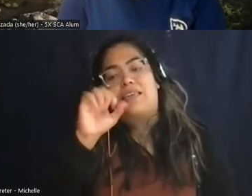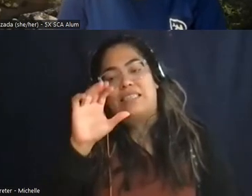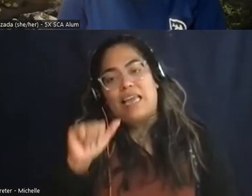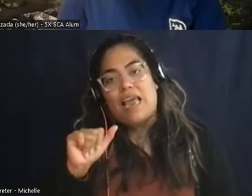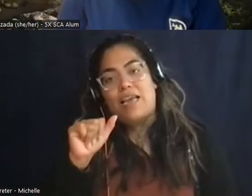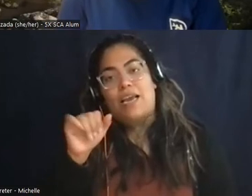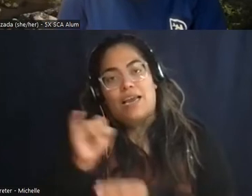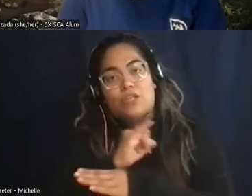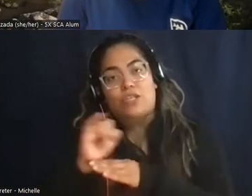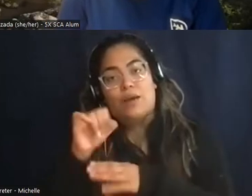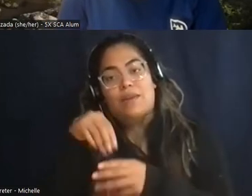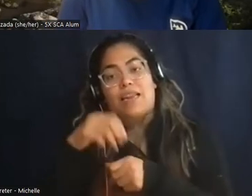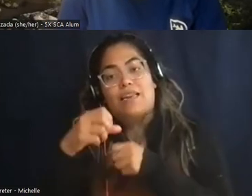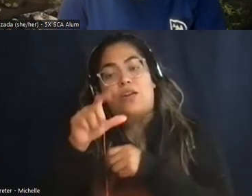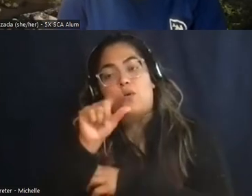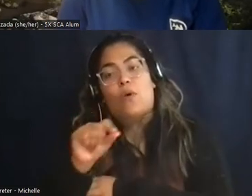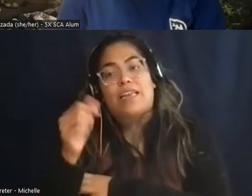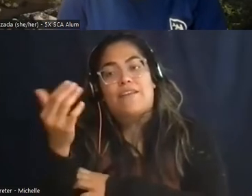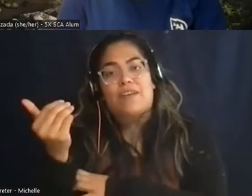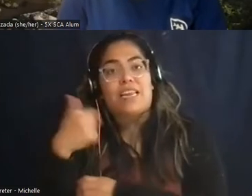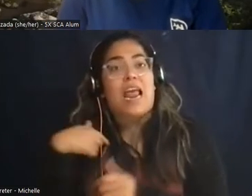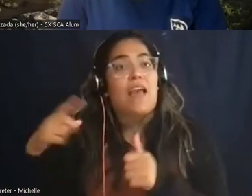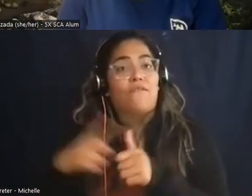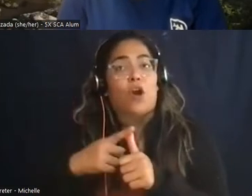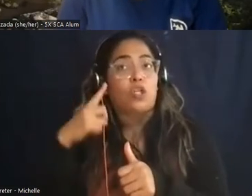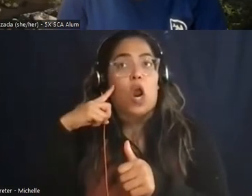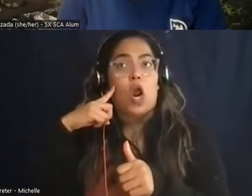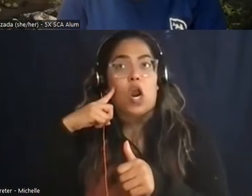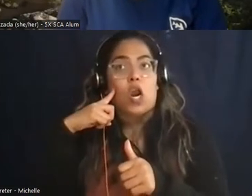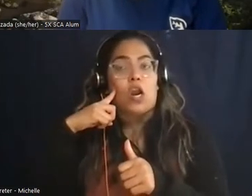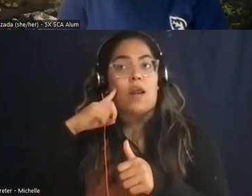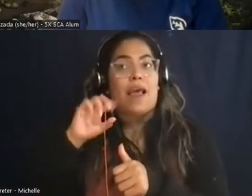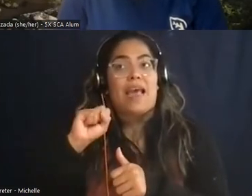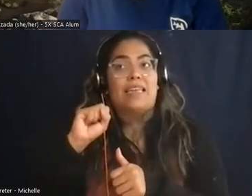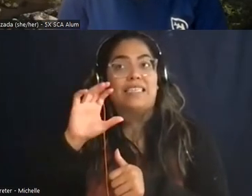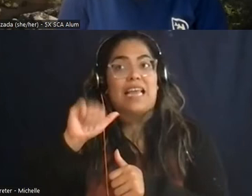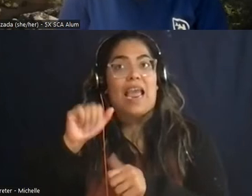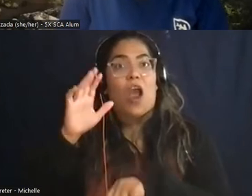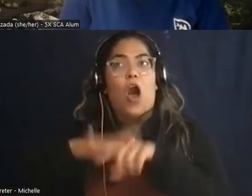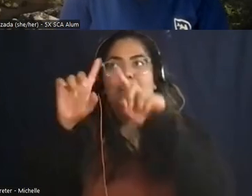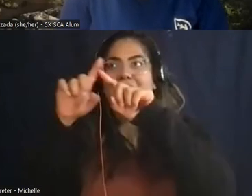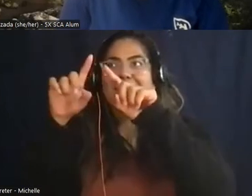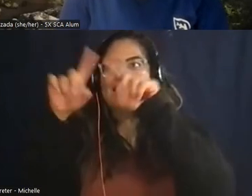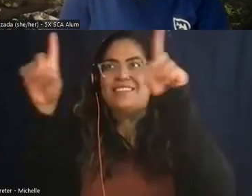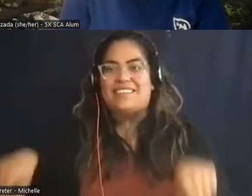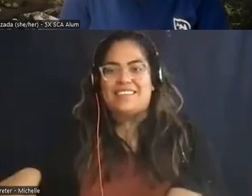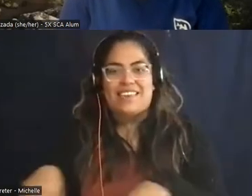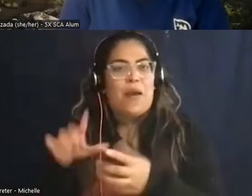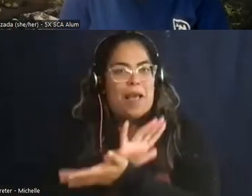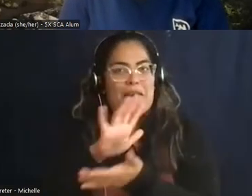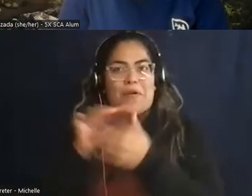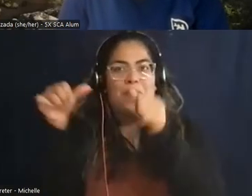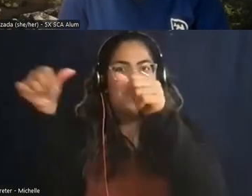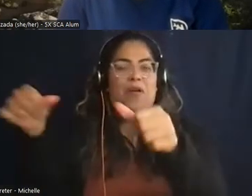first heard about the sca on a fire on a bulletin board uh so as a very familiar experience even